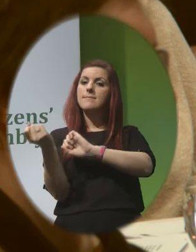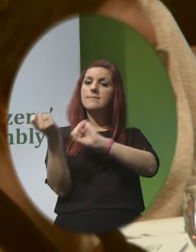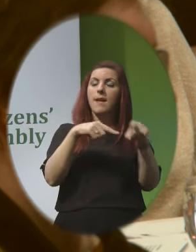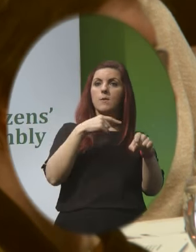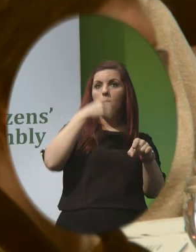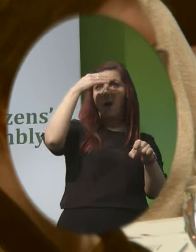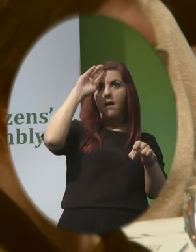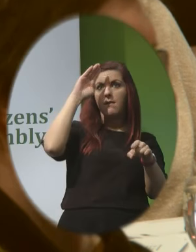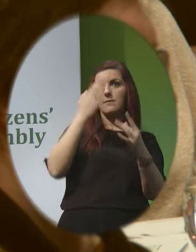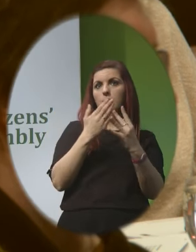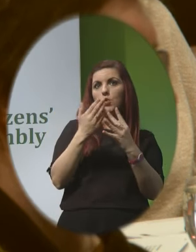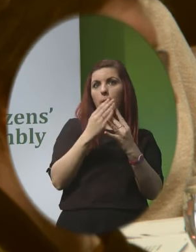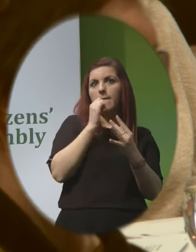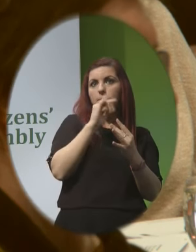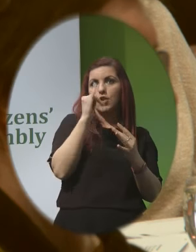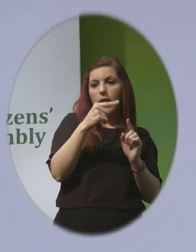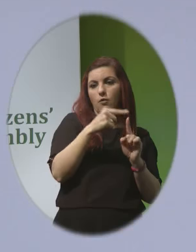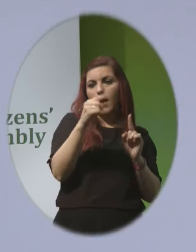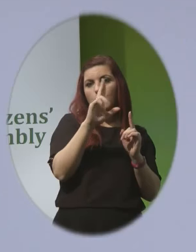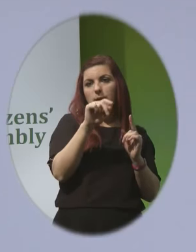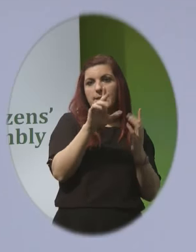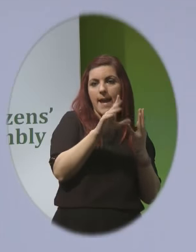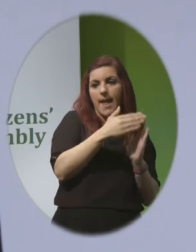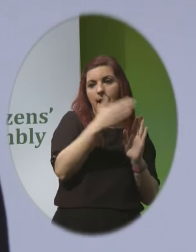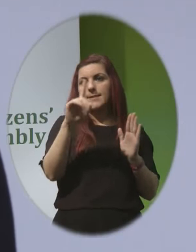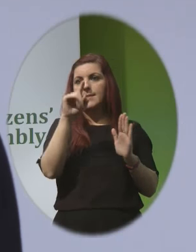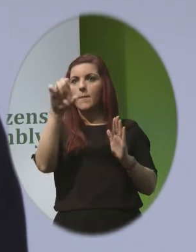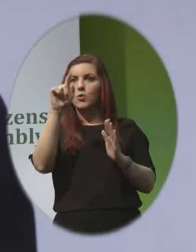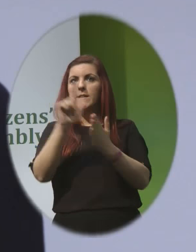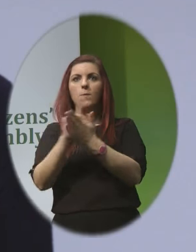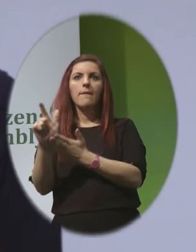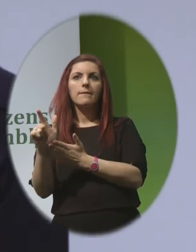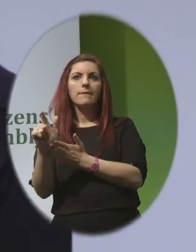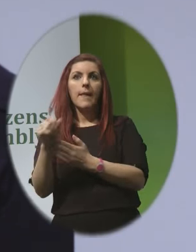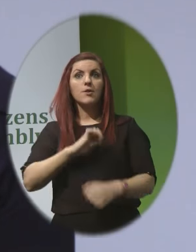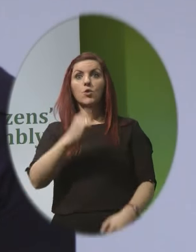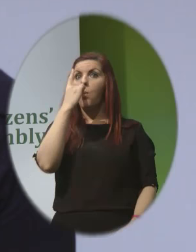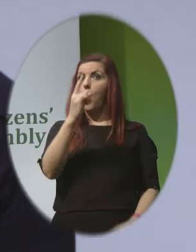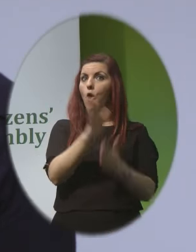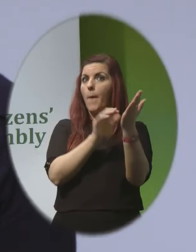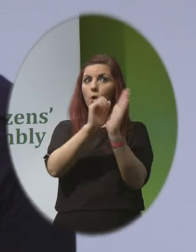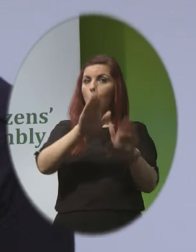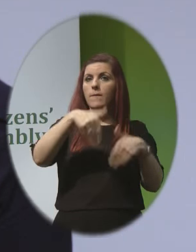between the 1st of January 2010 and December 12 that's only one provider